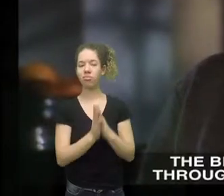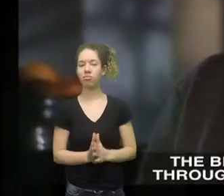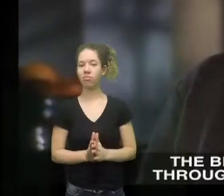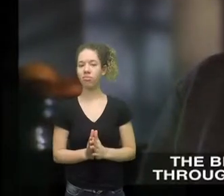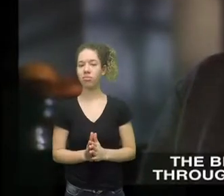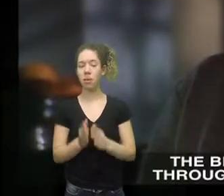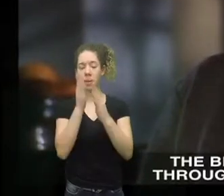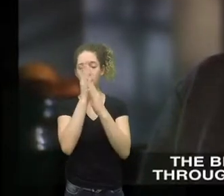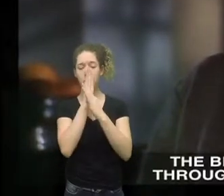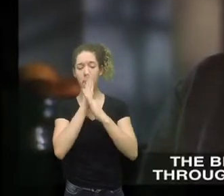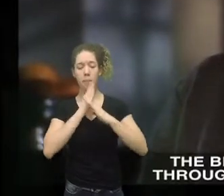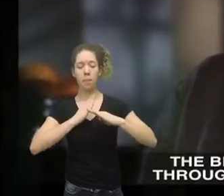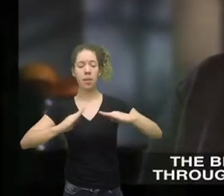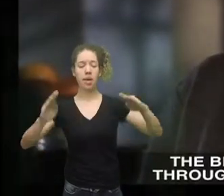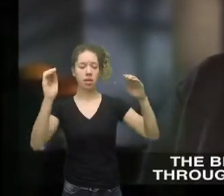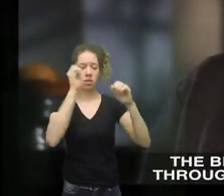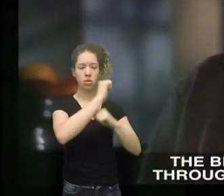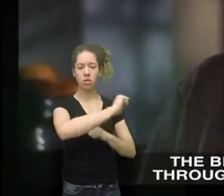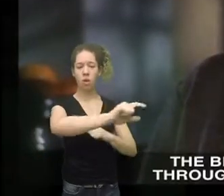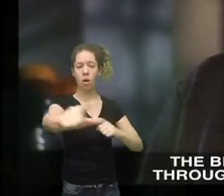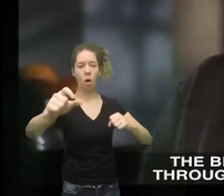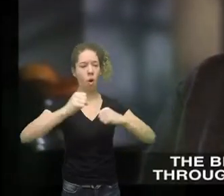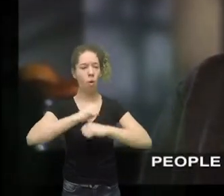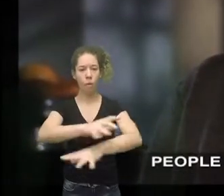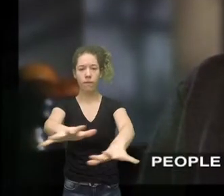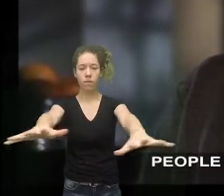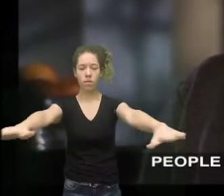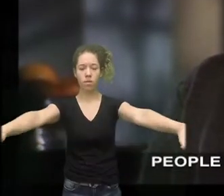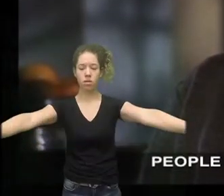the blessings of peace throughout the continent.